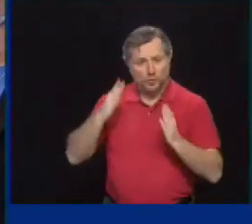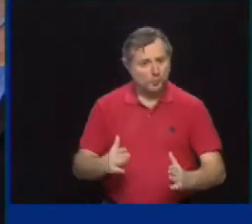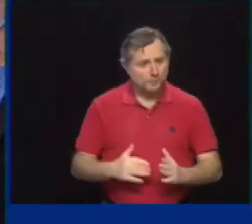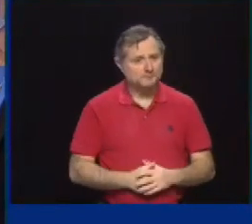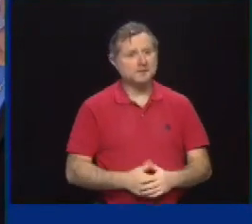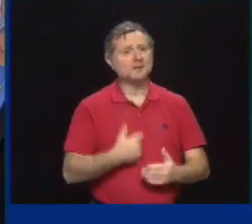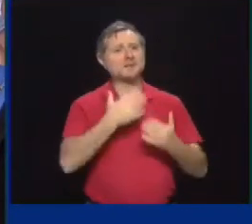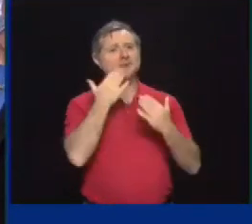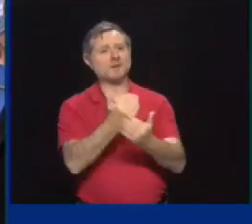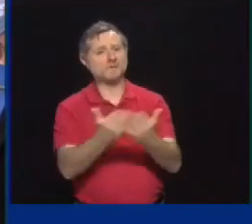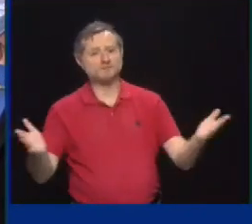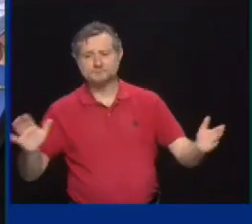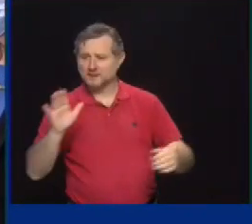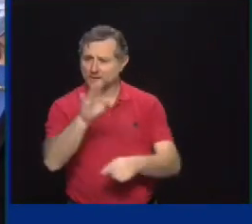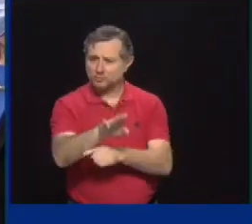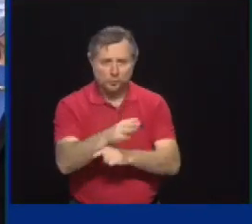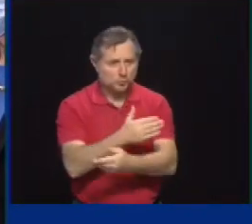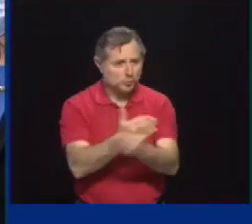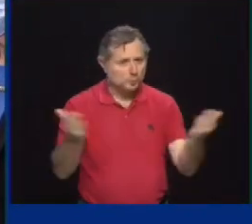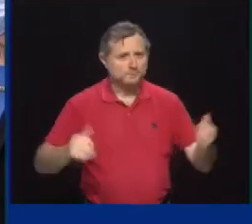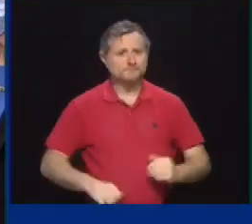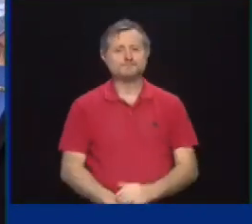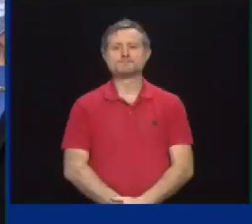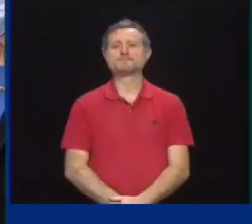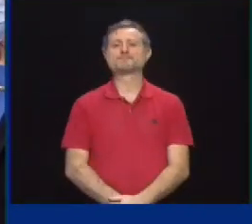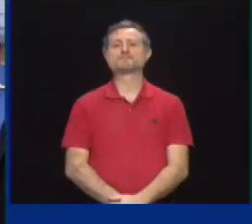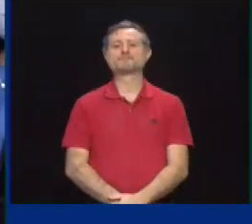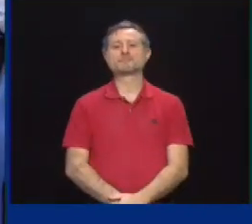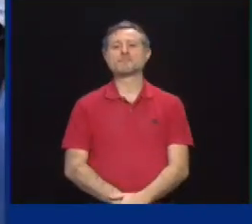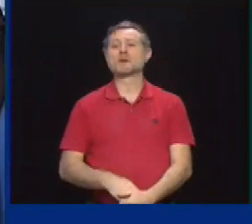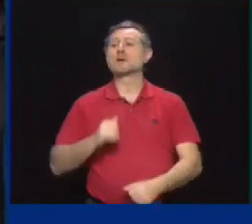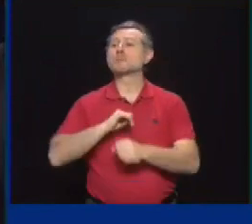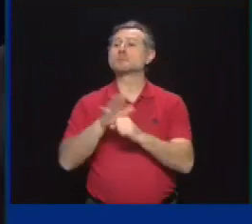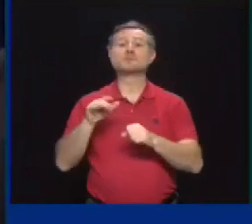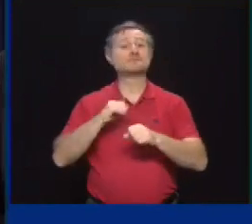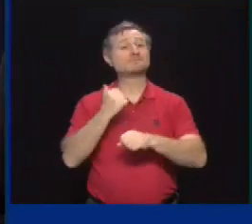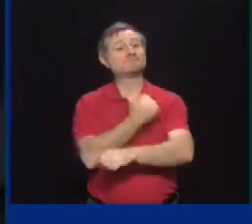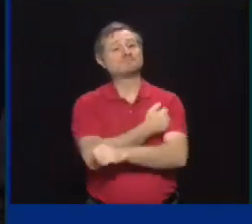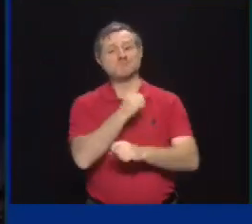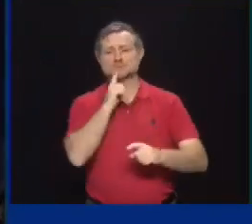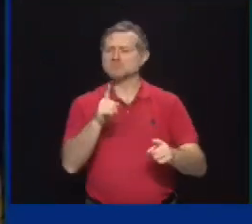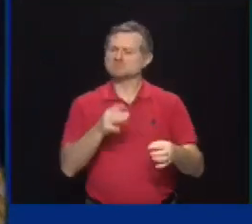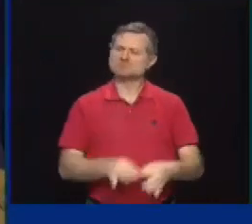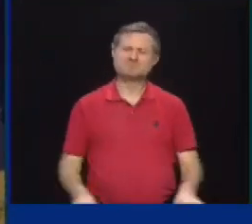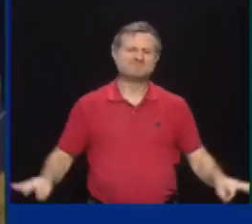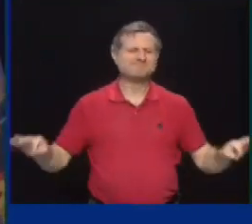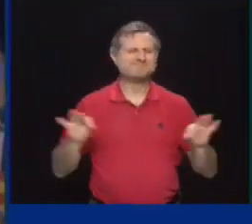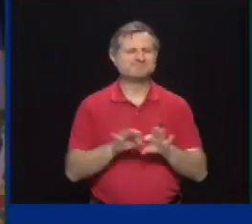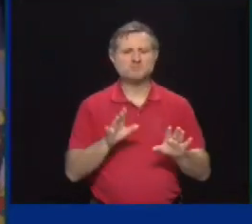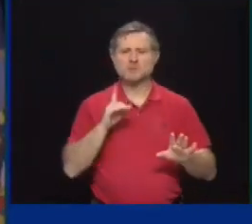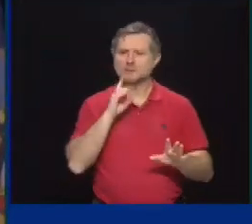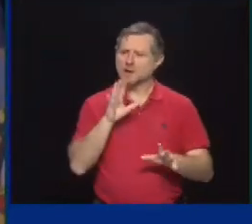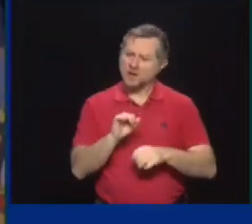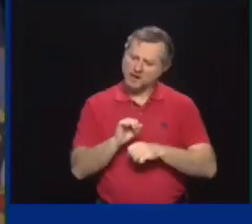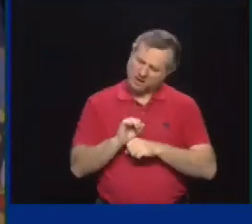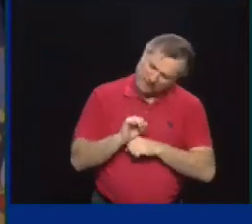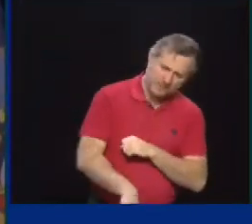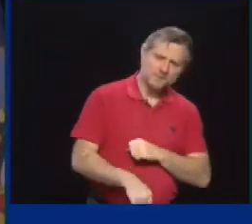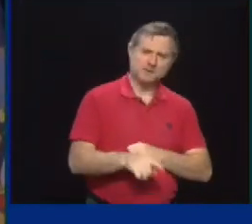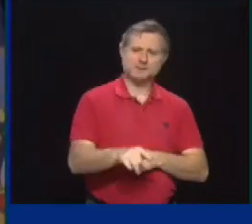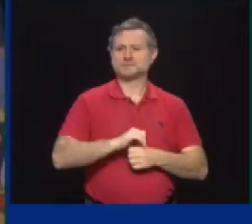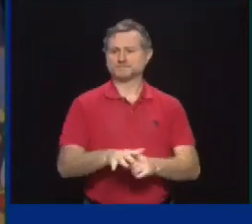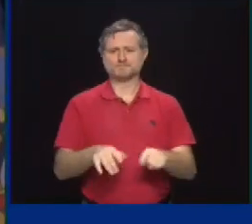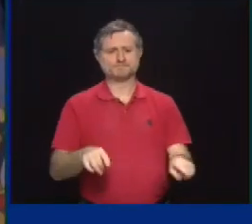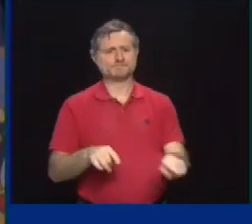afternoon, everyone. Vaccinations against COVID-19 are key to overcoming this pandemic. We have over 1.5 million kids age